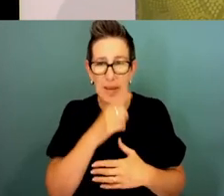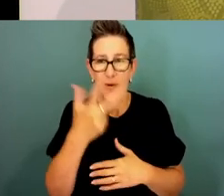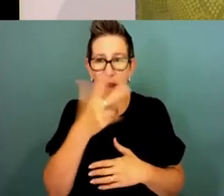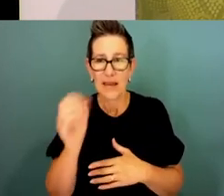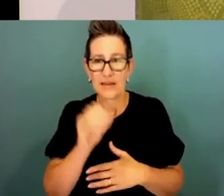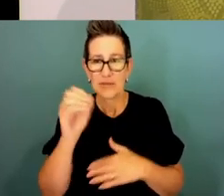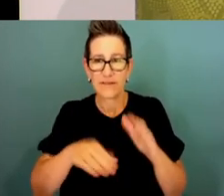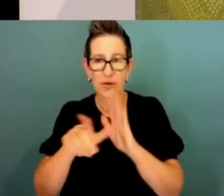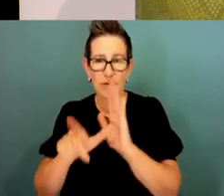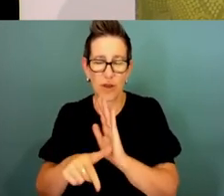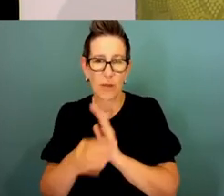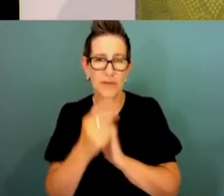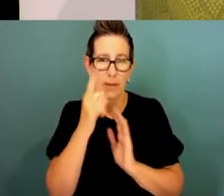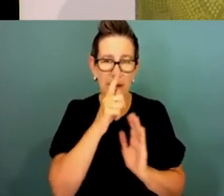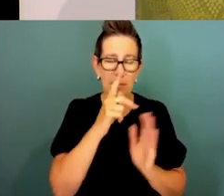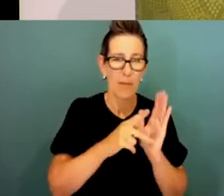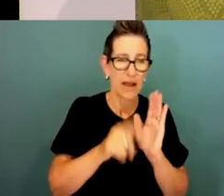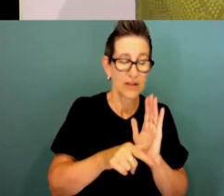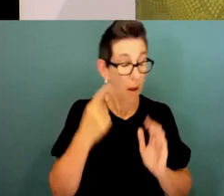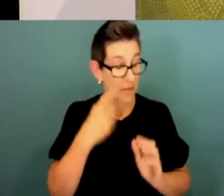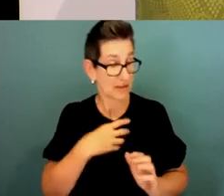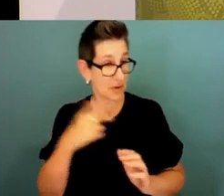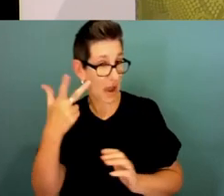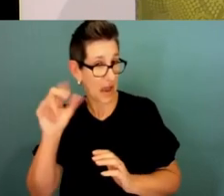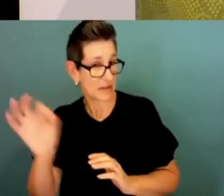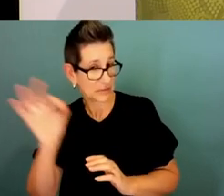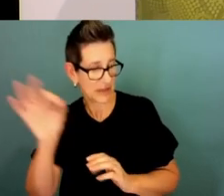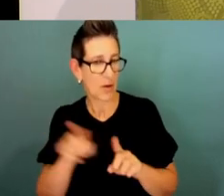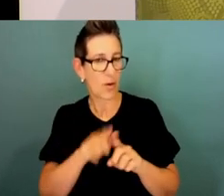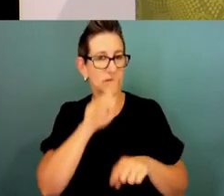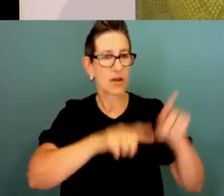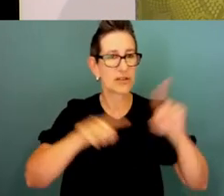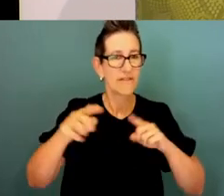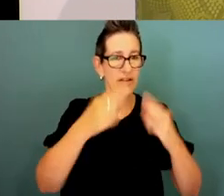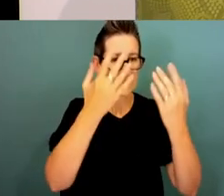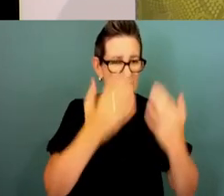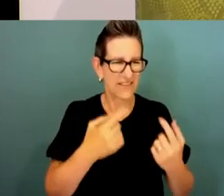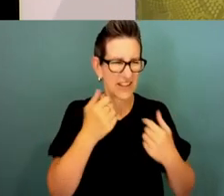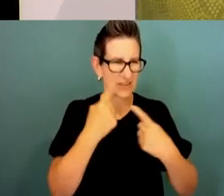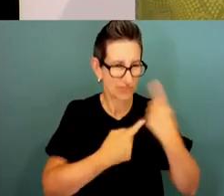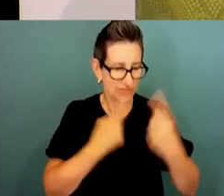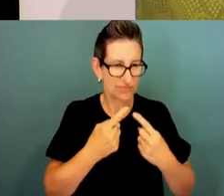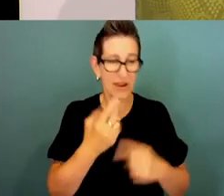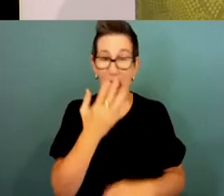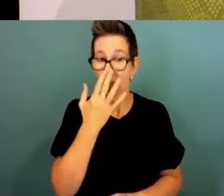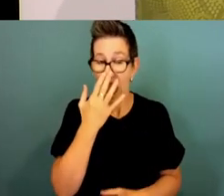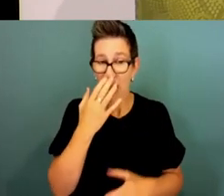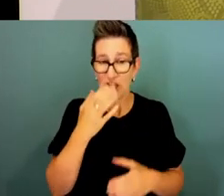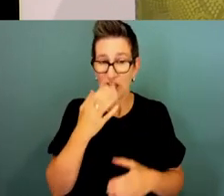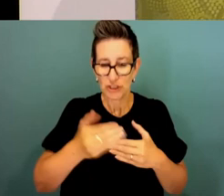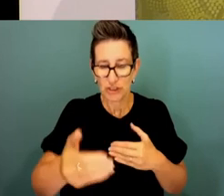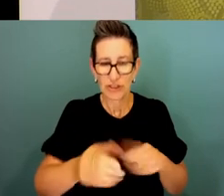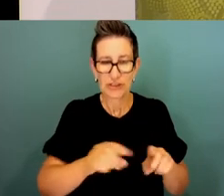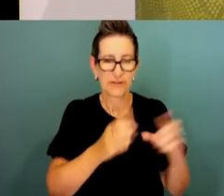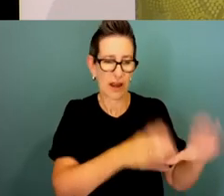you're wondering. It was a bit higher than I thought. The diversity data, which I've gone through a bit before, age breakdown, classification breakdown.